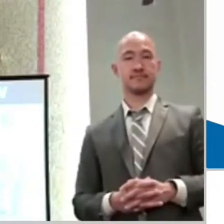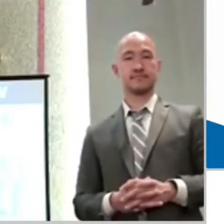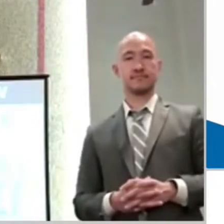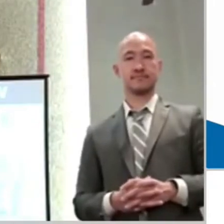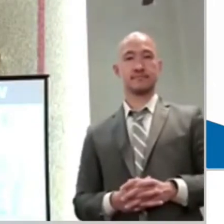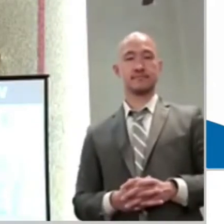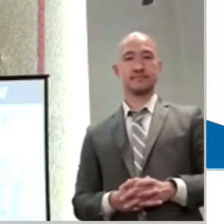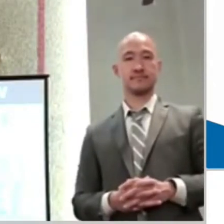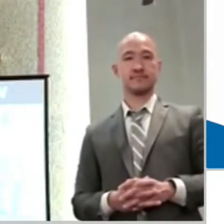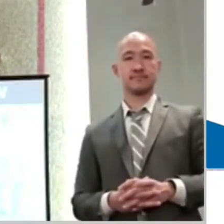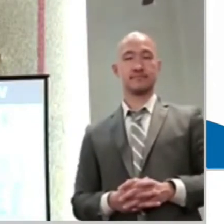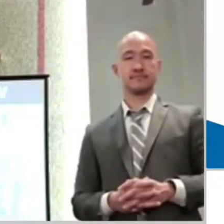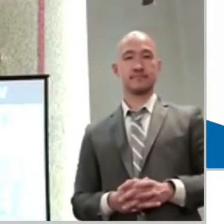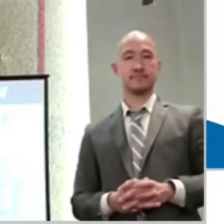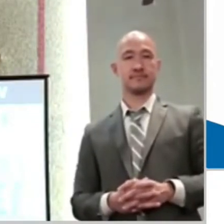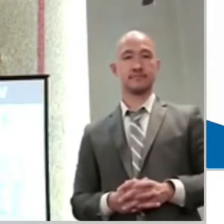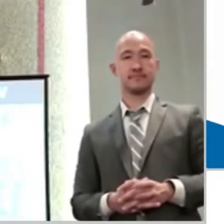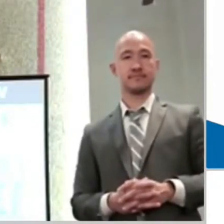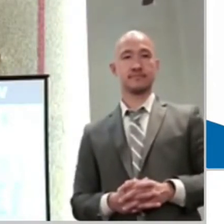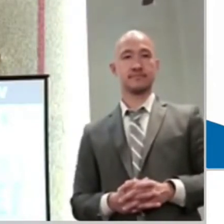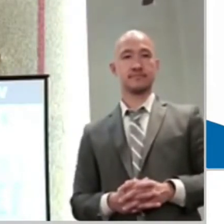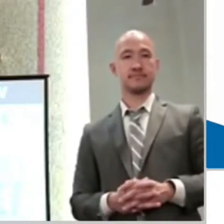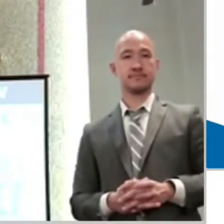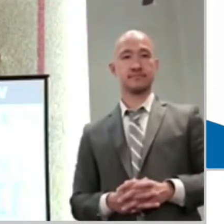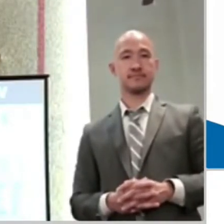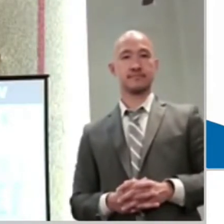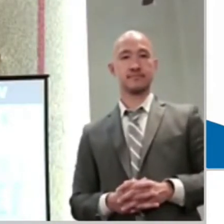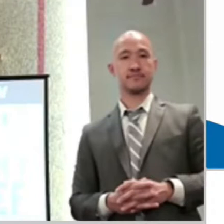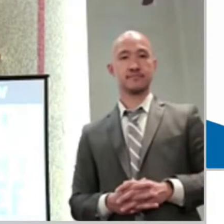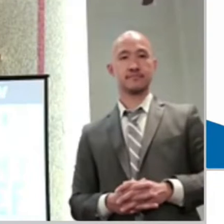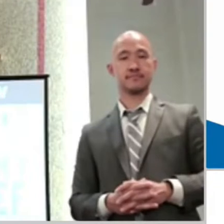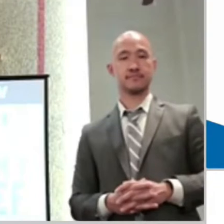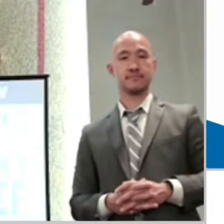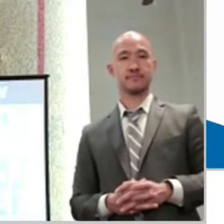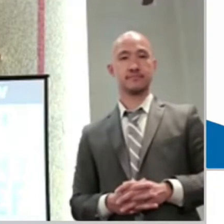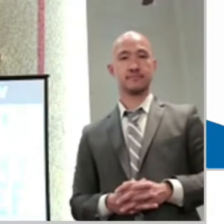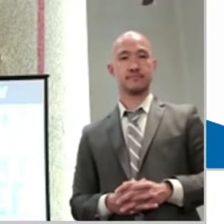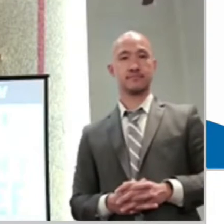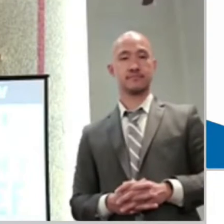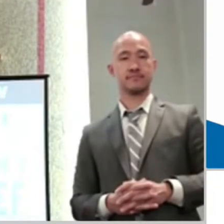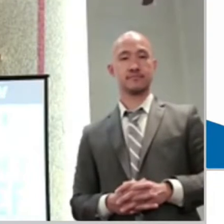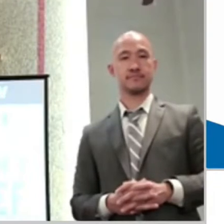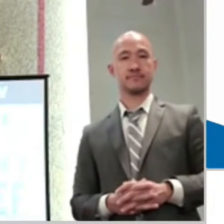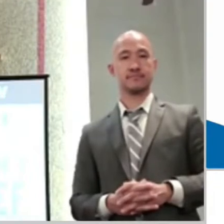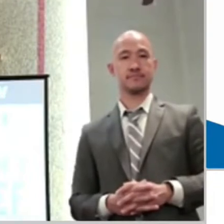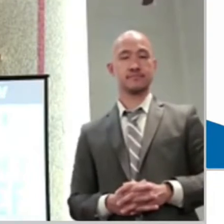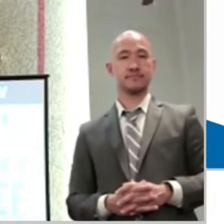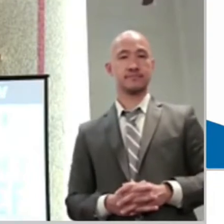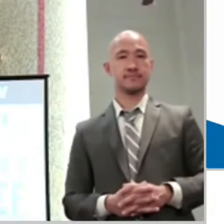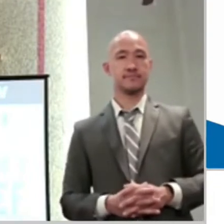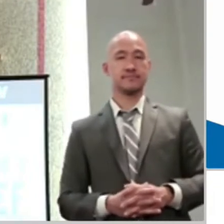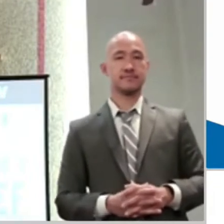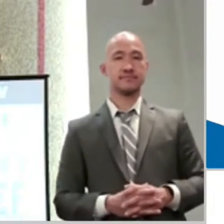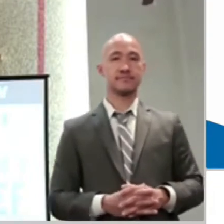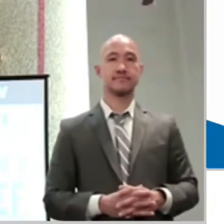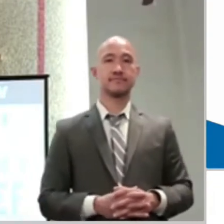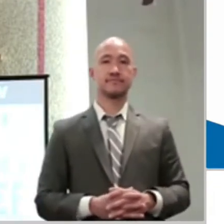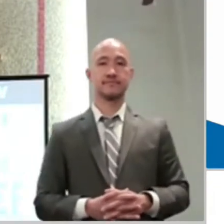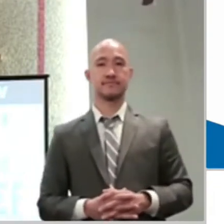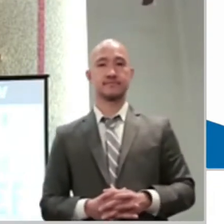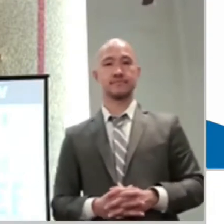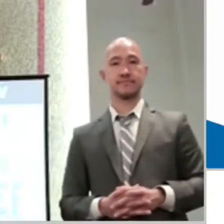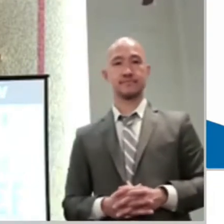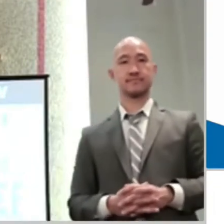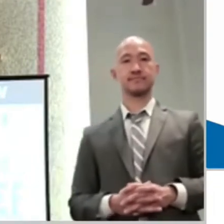when some kind of trouble or anxiety is causing us to want to move or be displaced in a